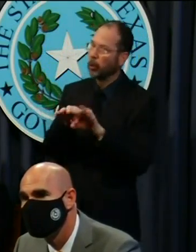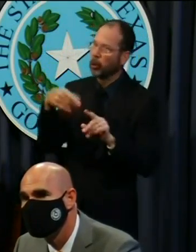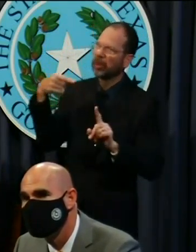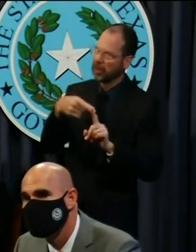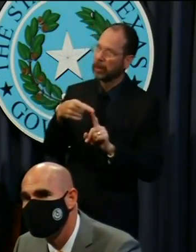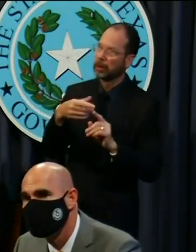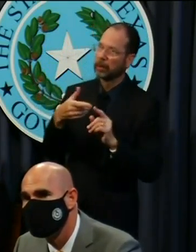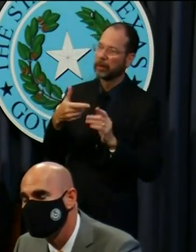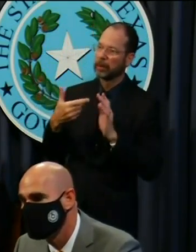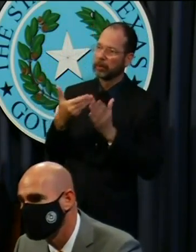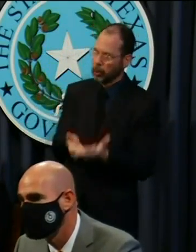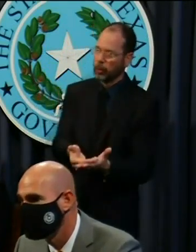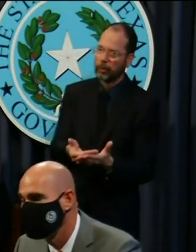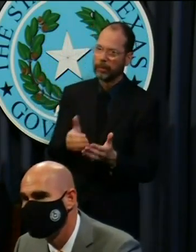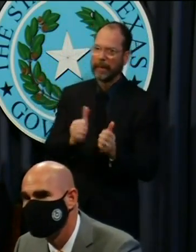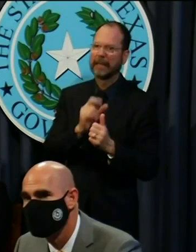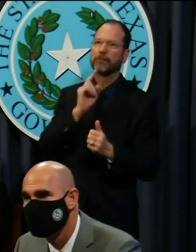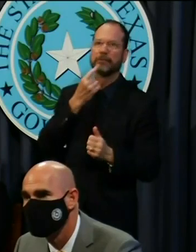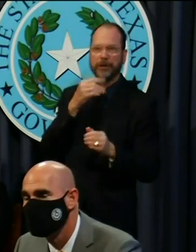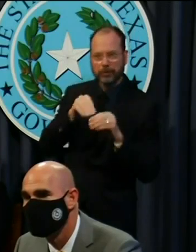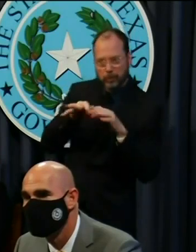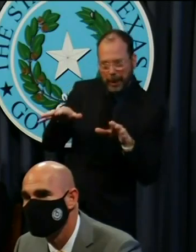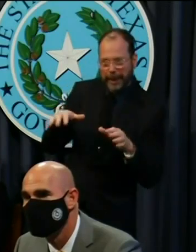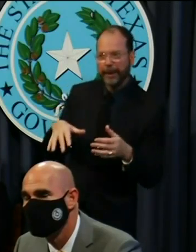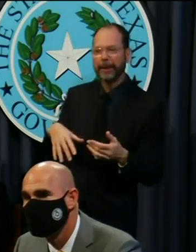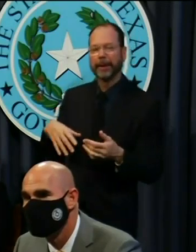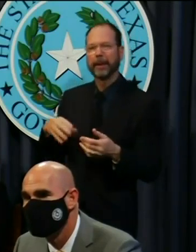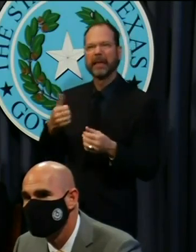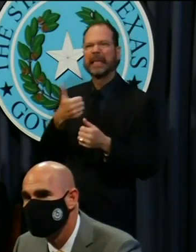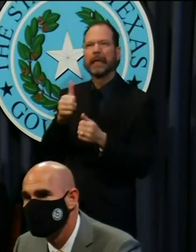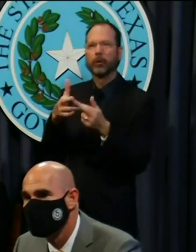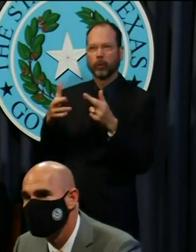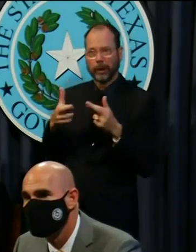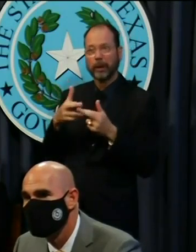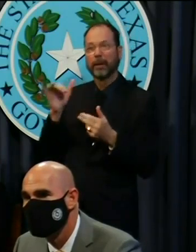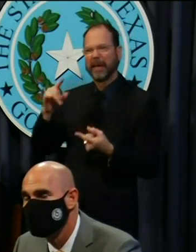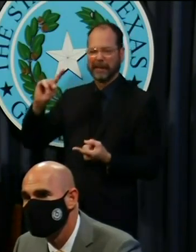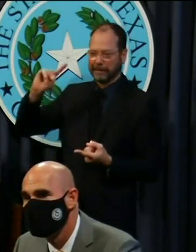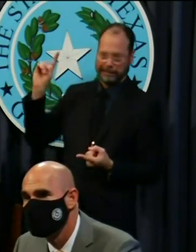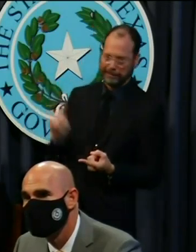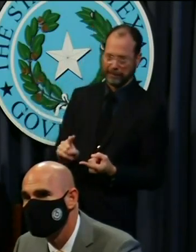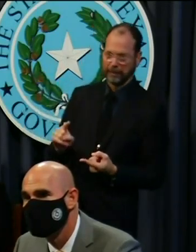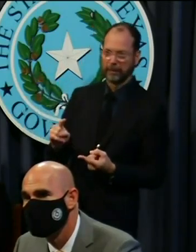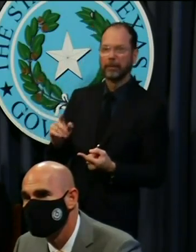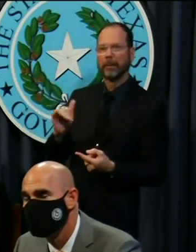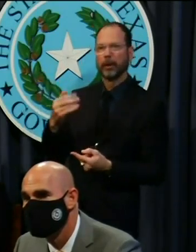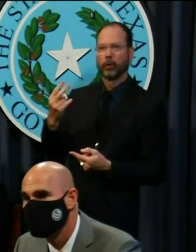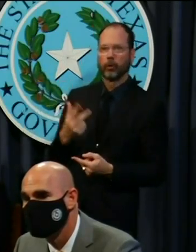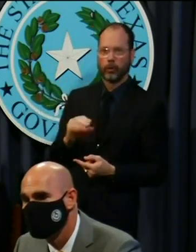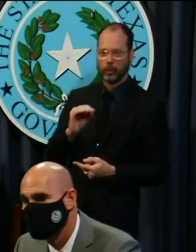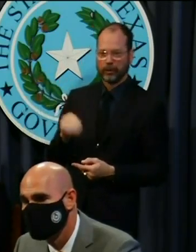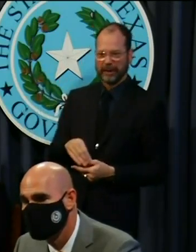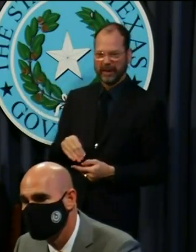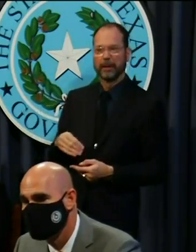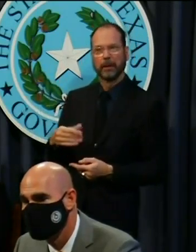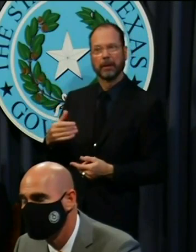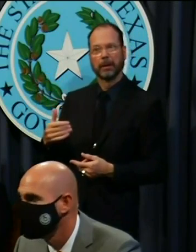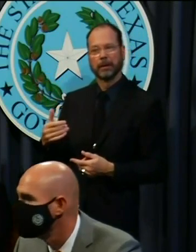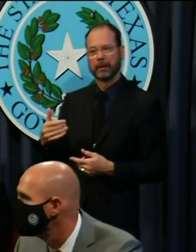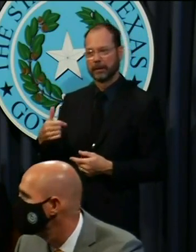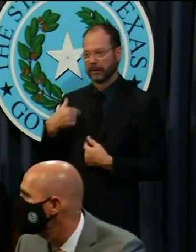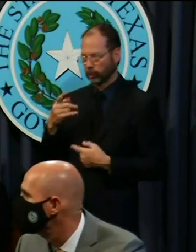metric that shows the severity of the spread in any particular region, has been slashed by two-thirds since July.